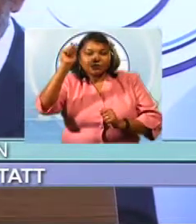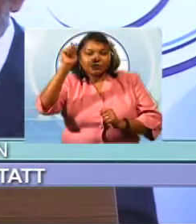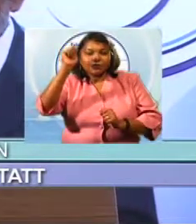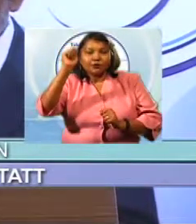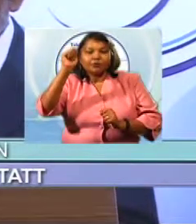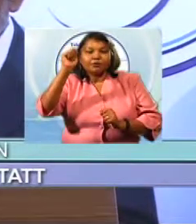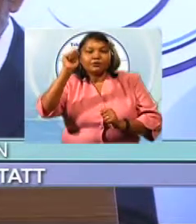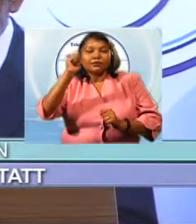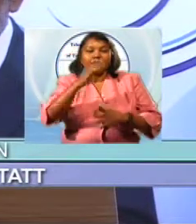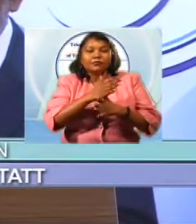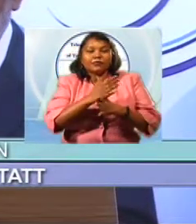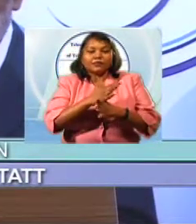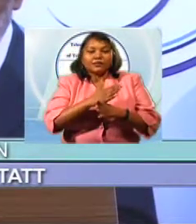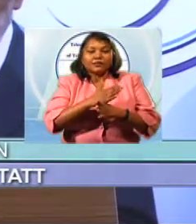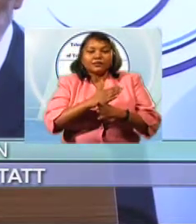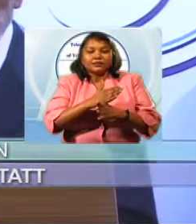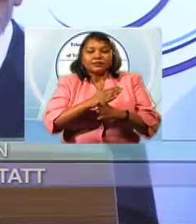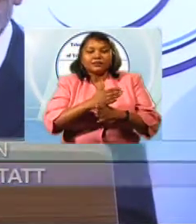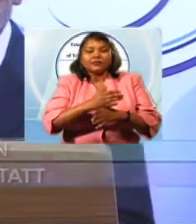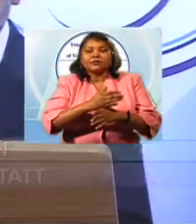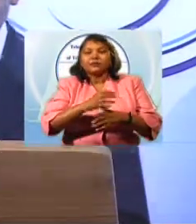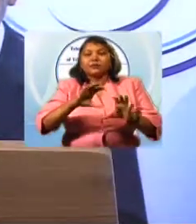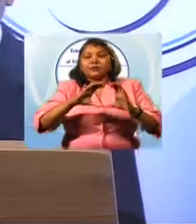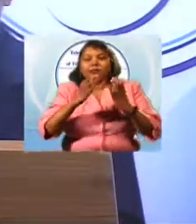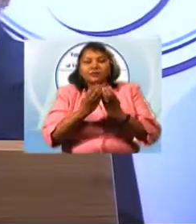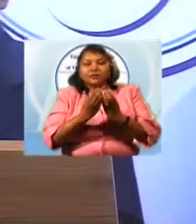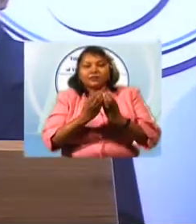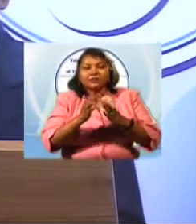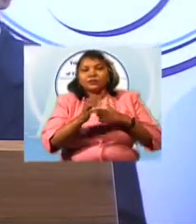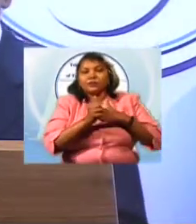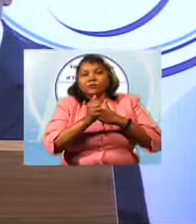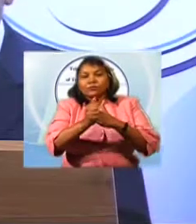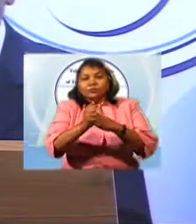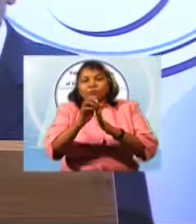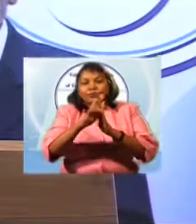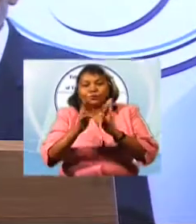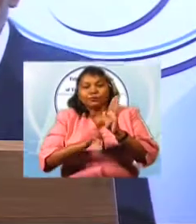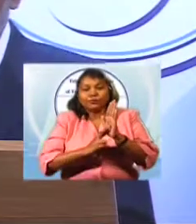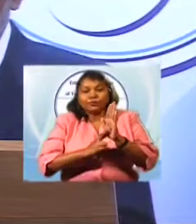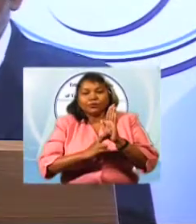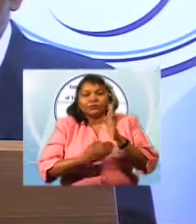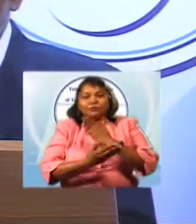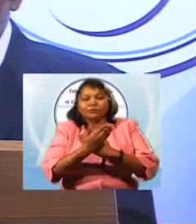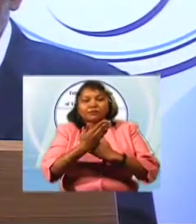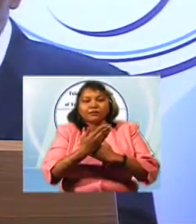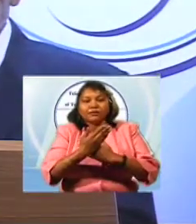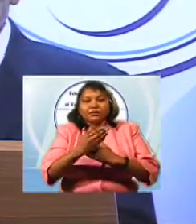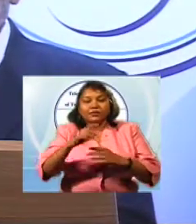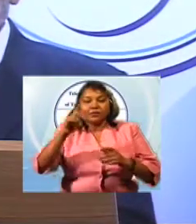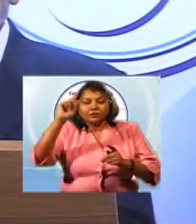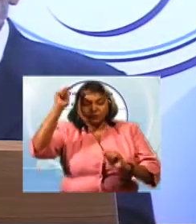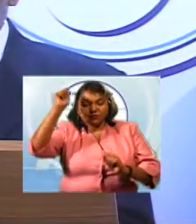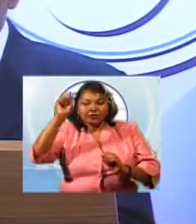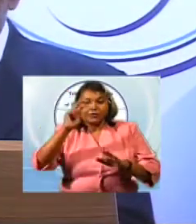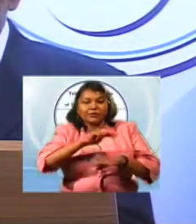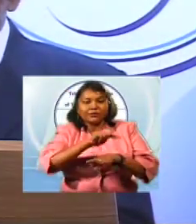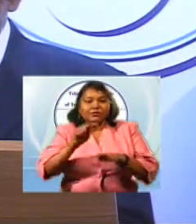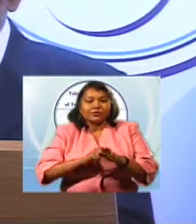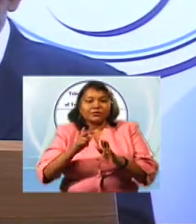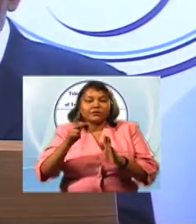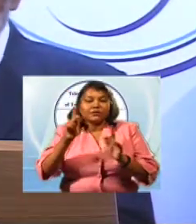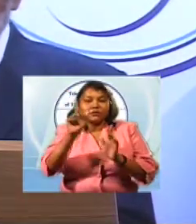and Tobago's national policy on broadcast and the broadcasting industry. In particular,